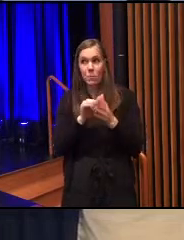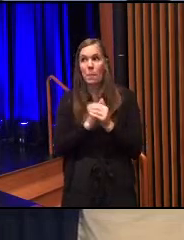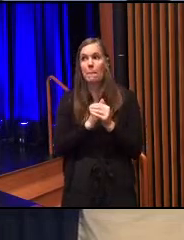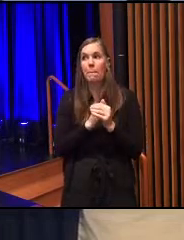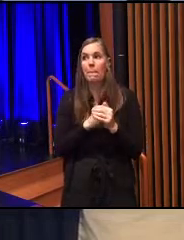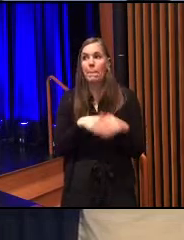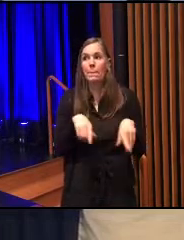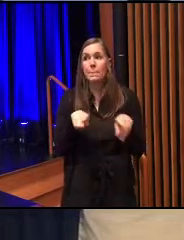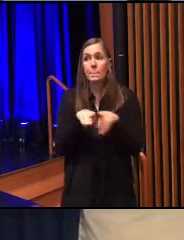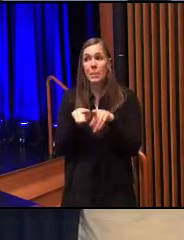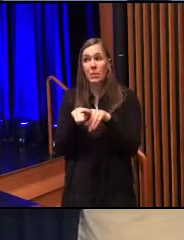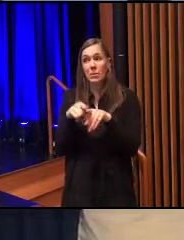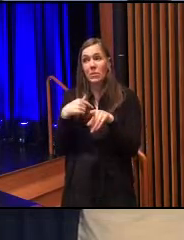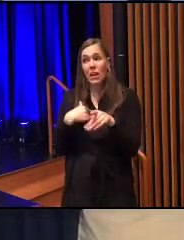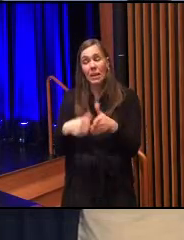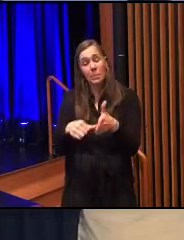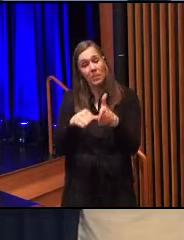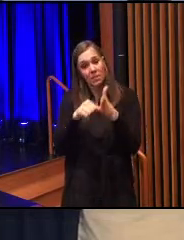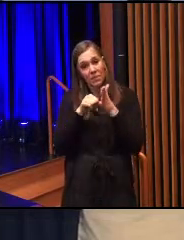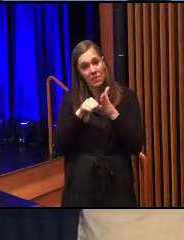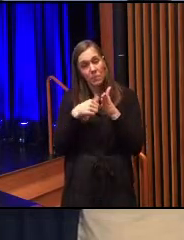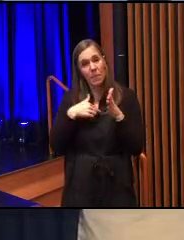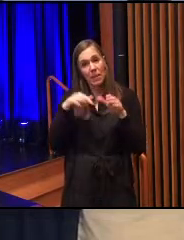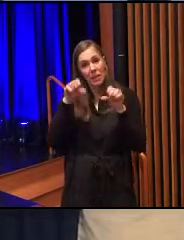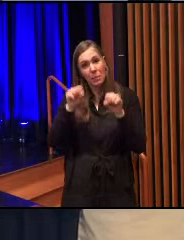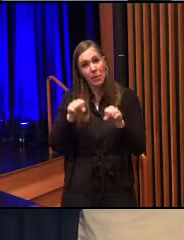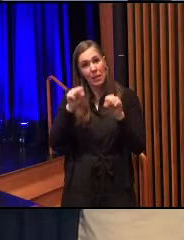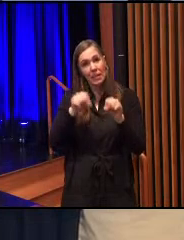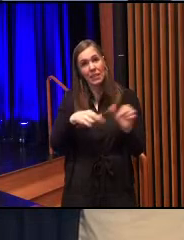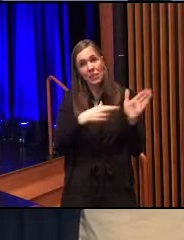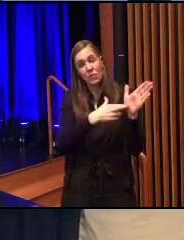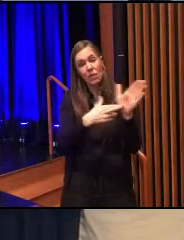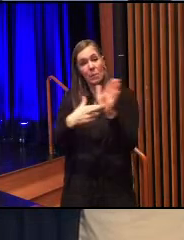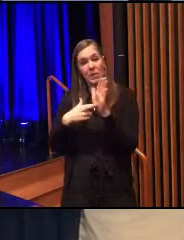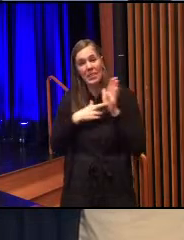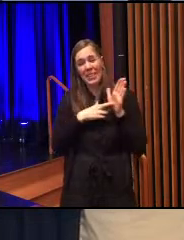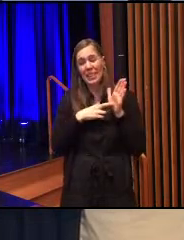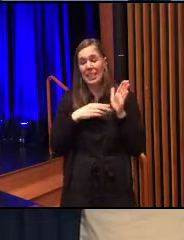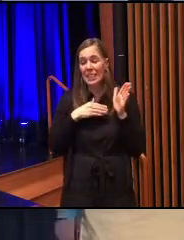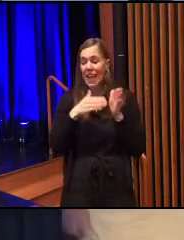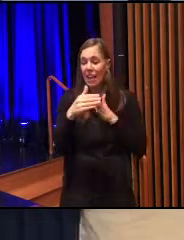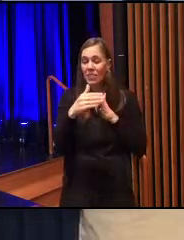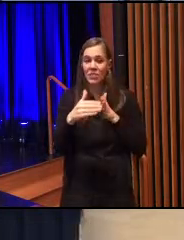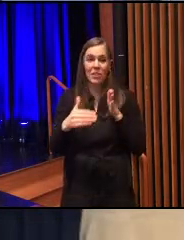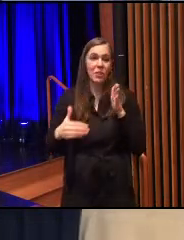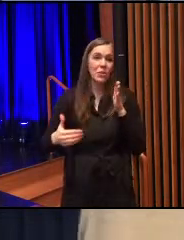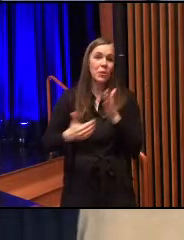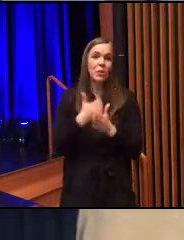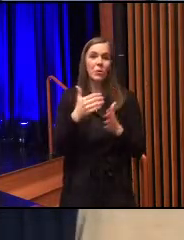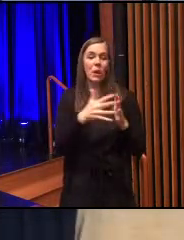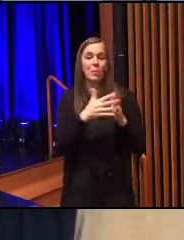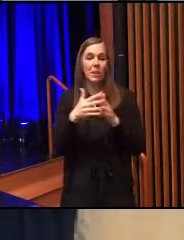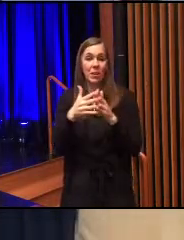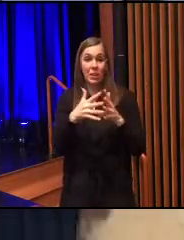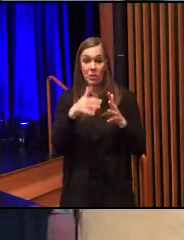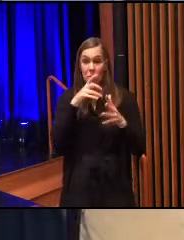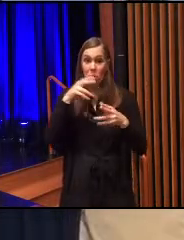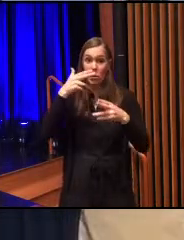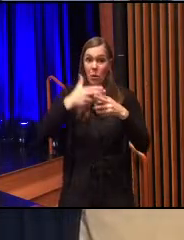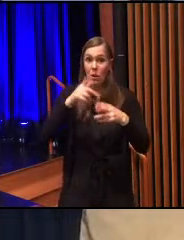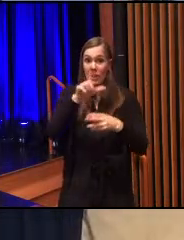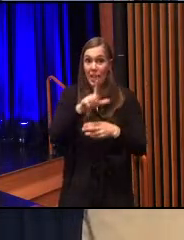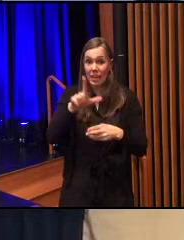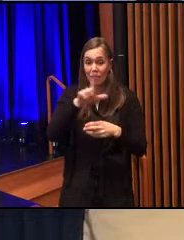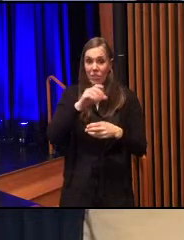I also emphasized on my ability to represent the thousands of new Americans that call Lancaster home because